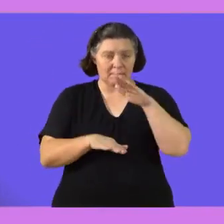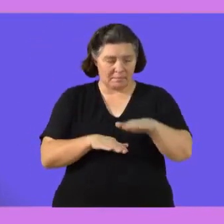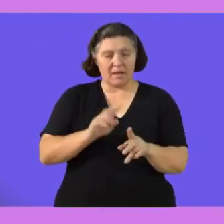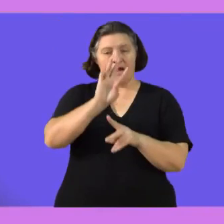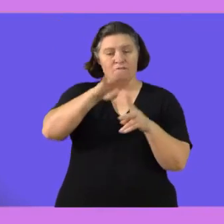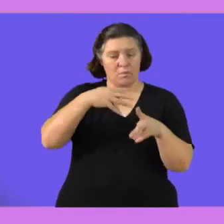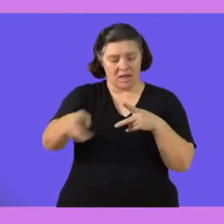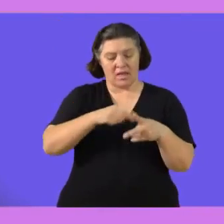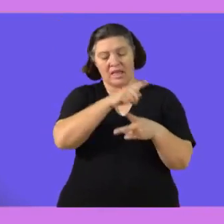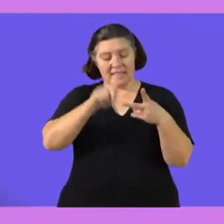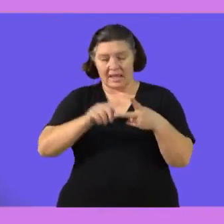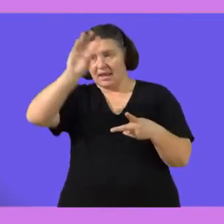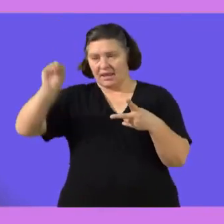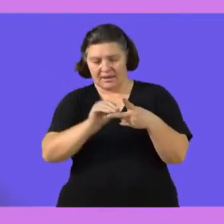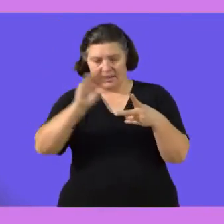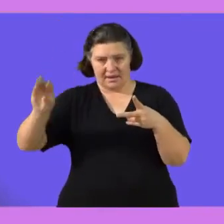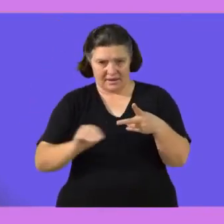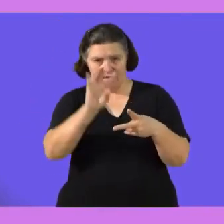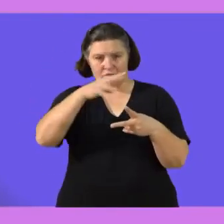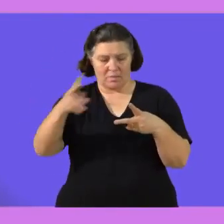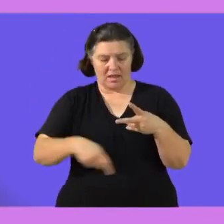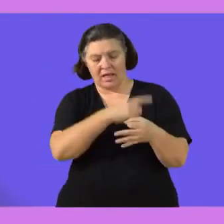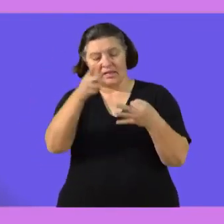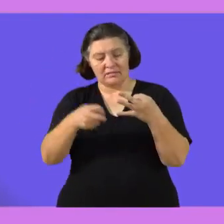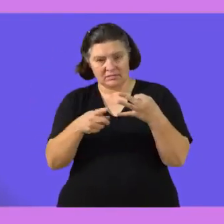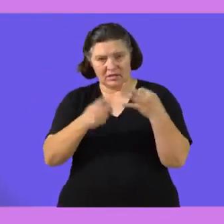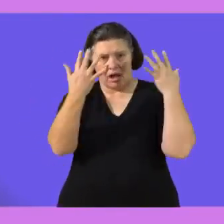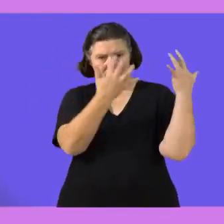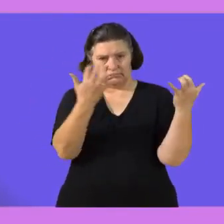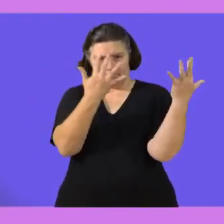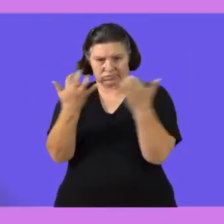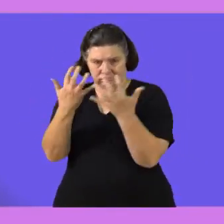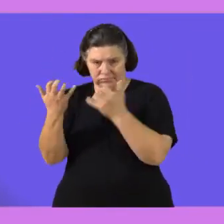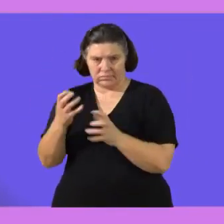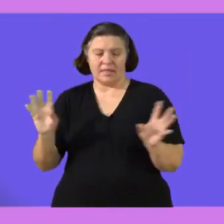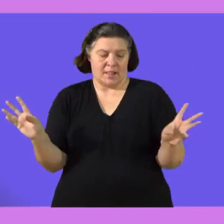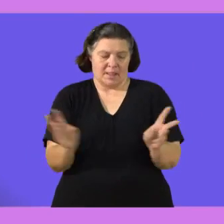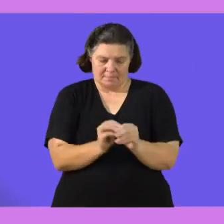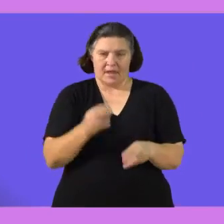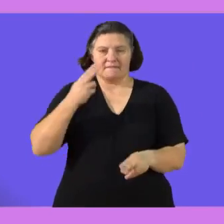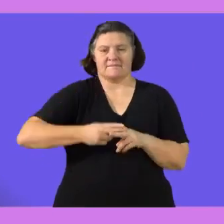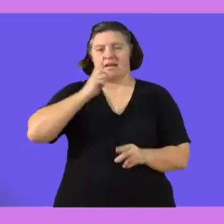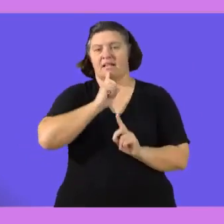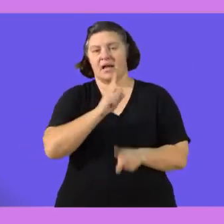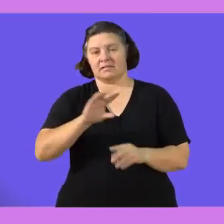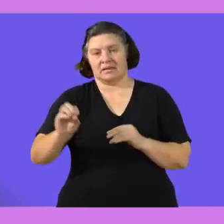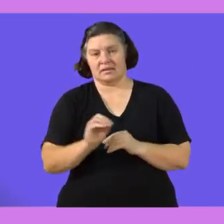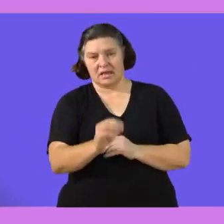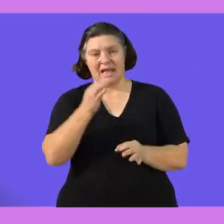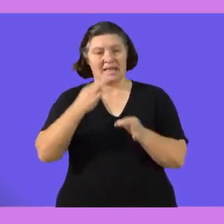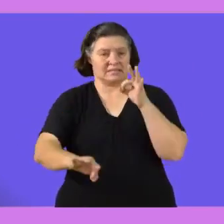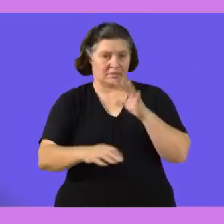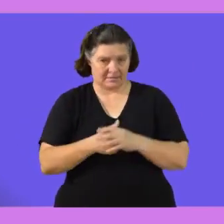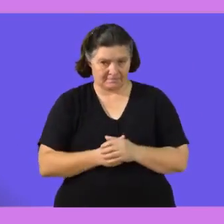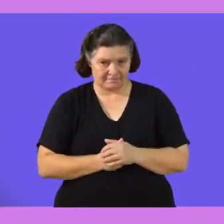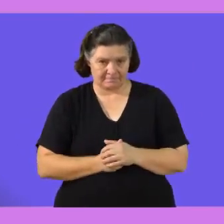step two substitute into your formula step number three you simplify with the correct units and you write your final answer